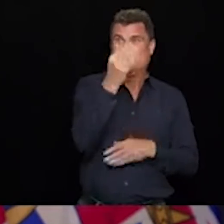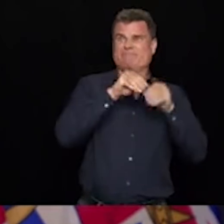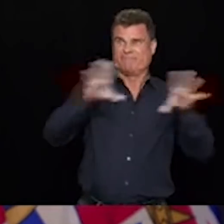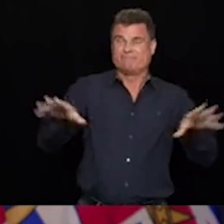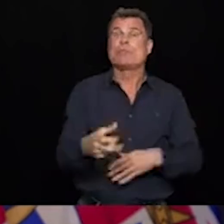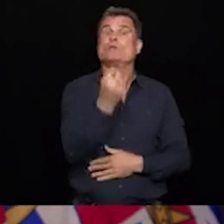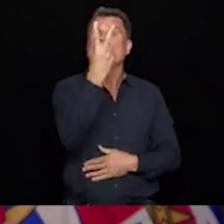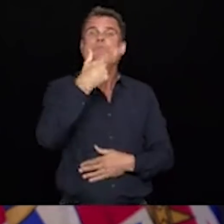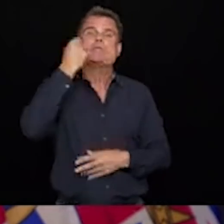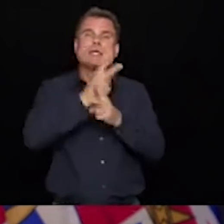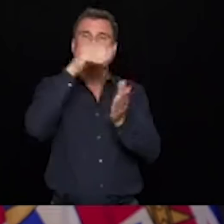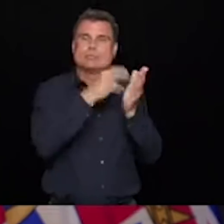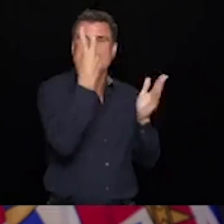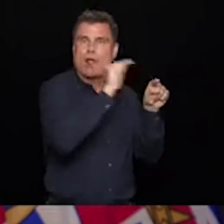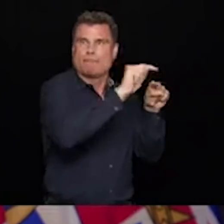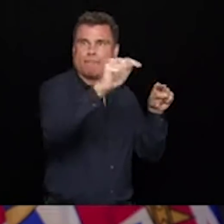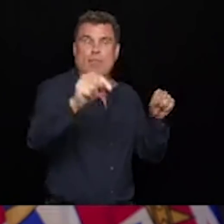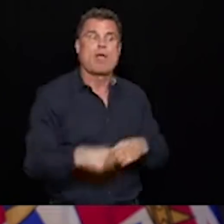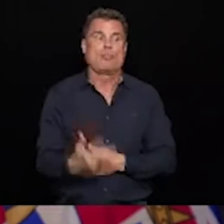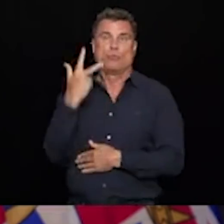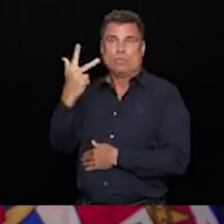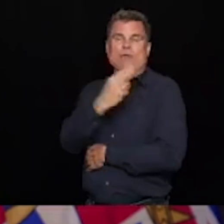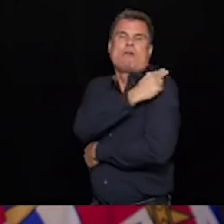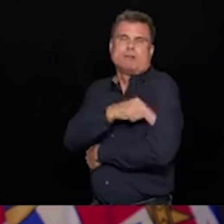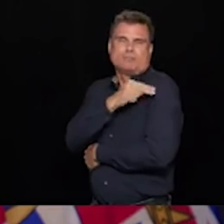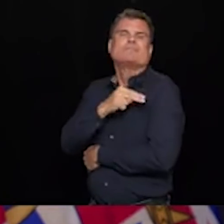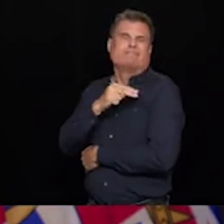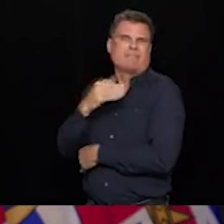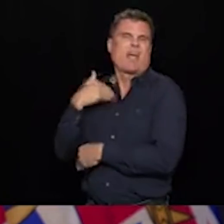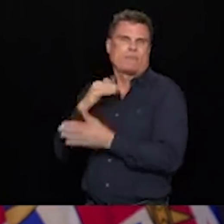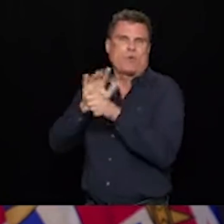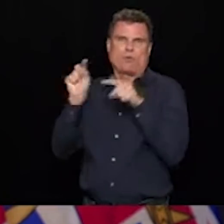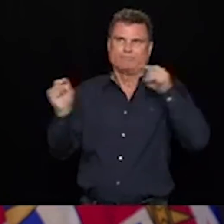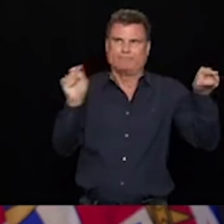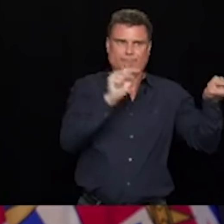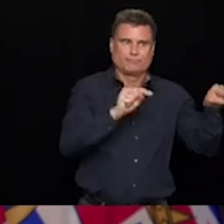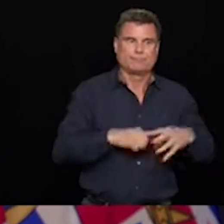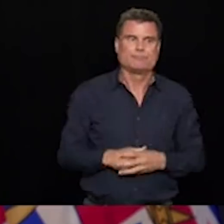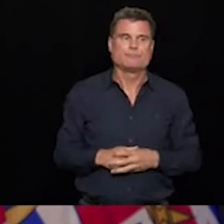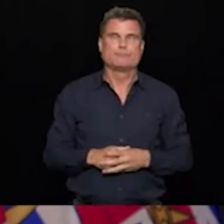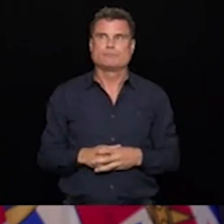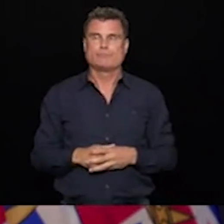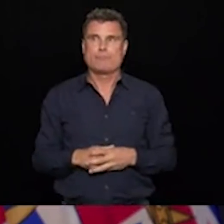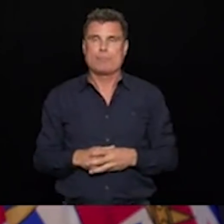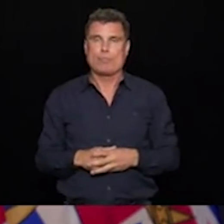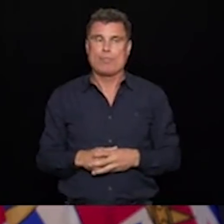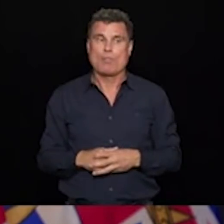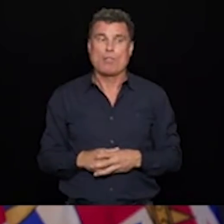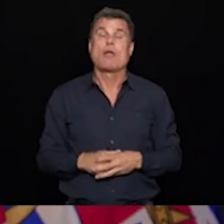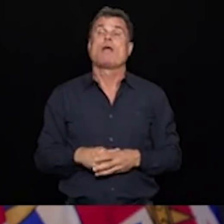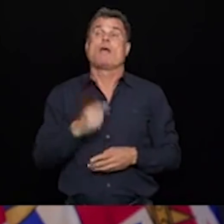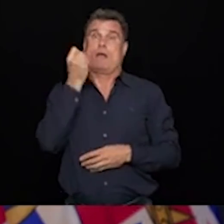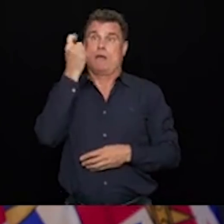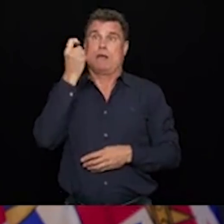484 residents and 329 staff. We have no new community outbreaks. But I